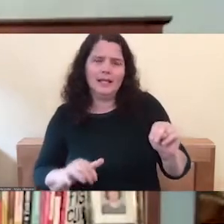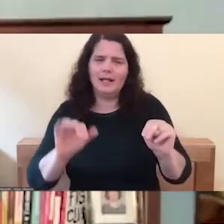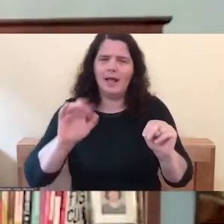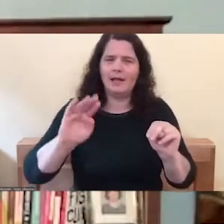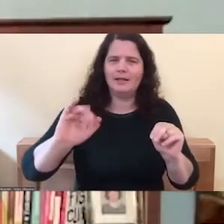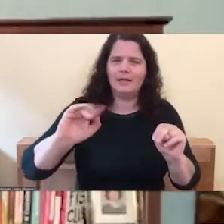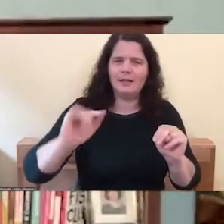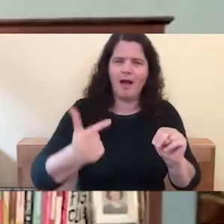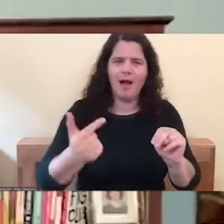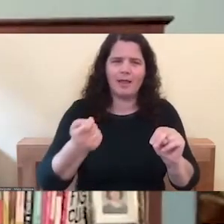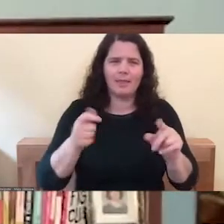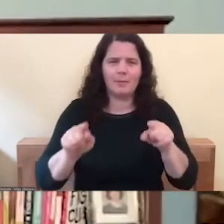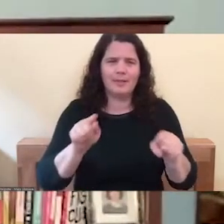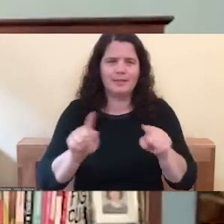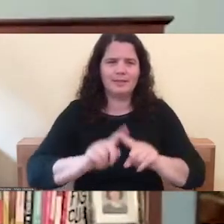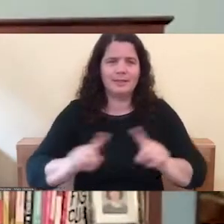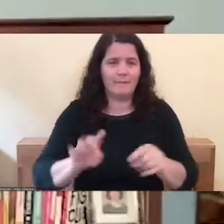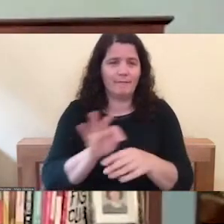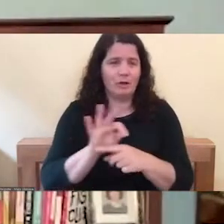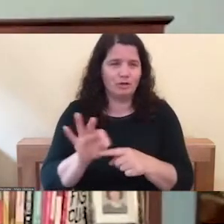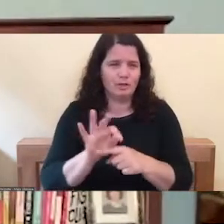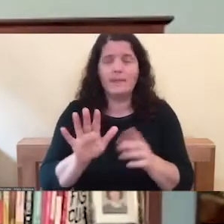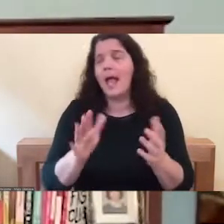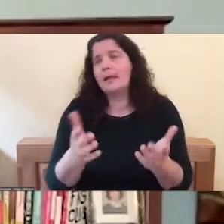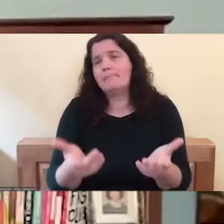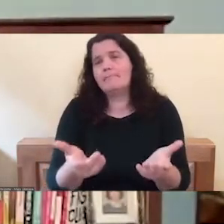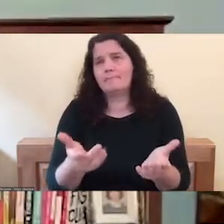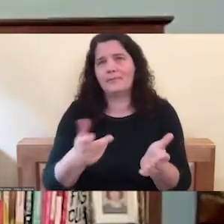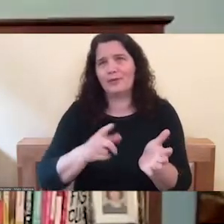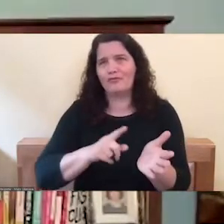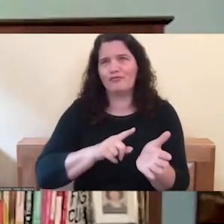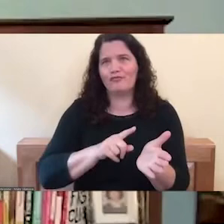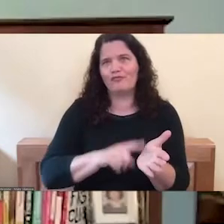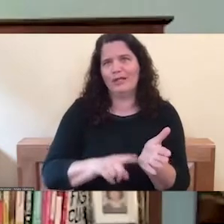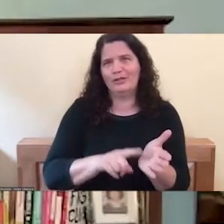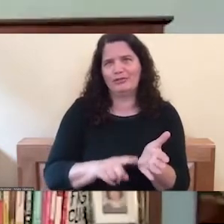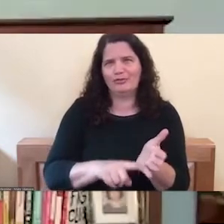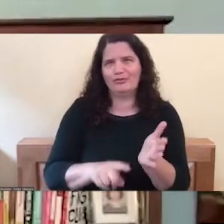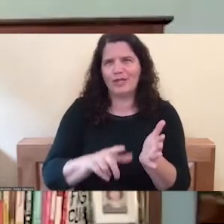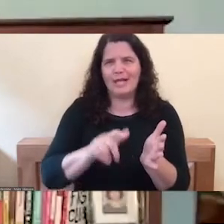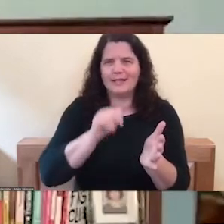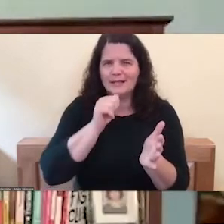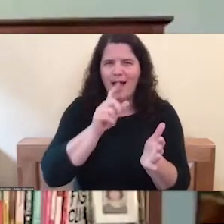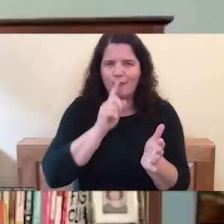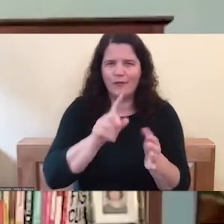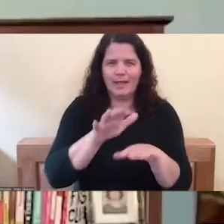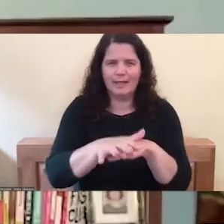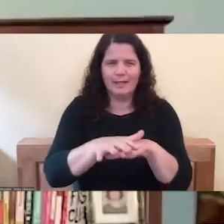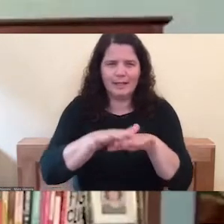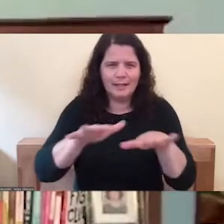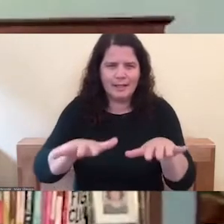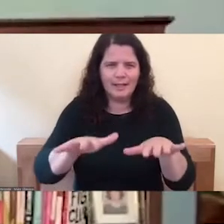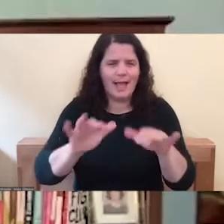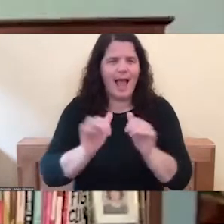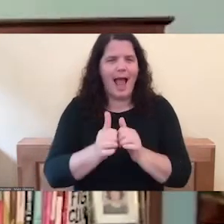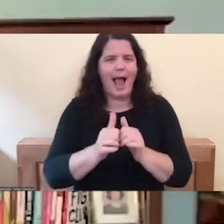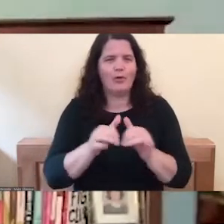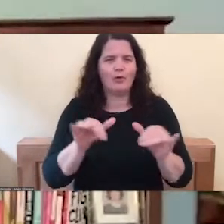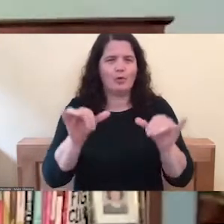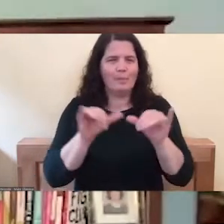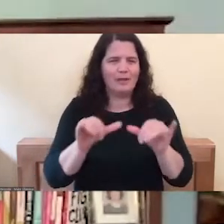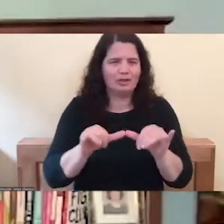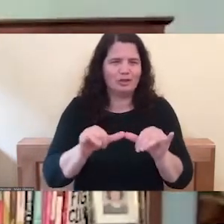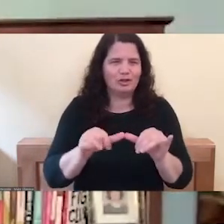by the way, just to say the research hasn't yet, it may come, hasn't really differentiated. Like, I don't have a measure of fierce self